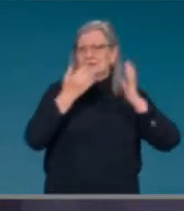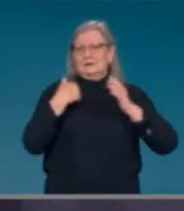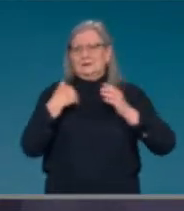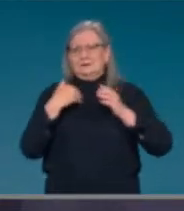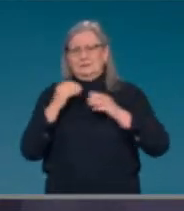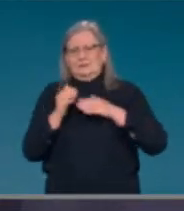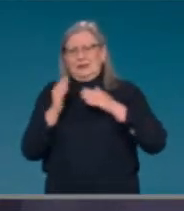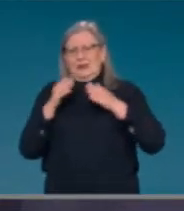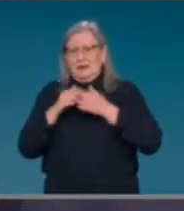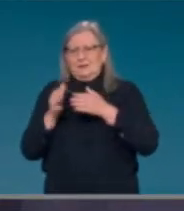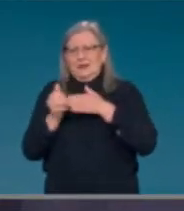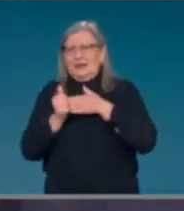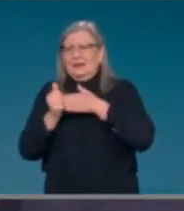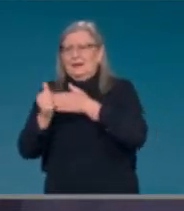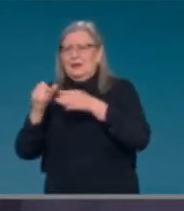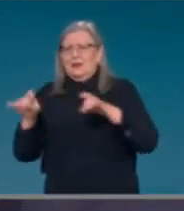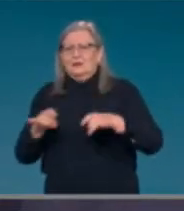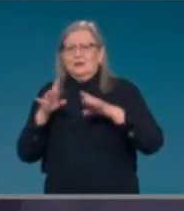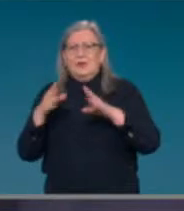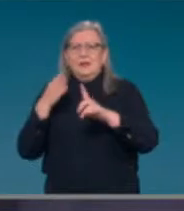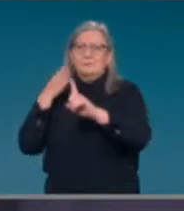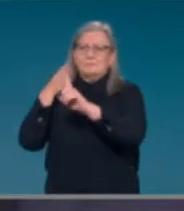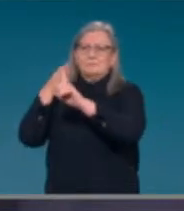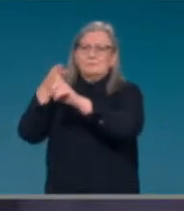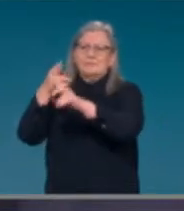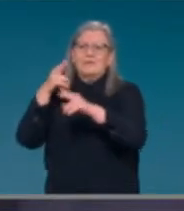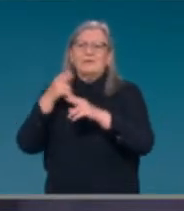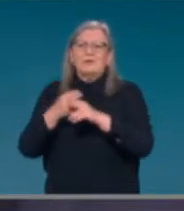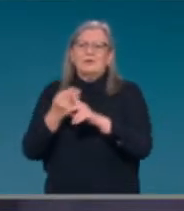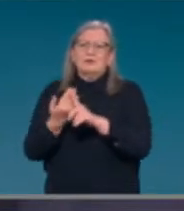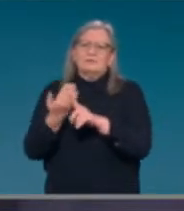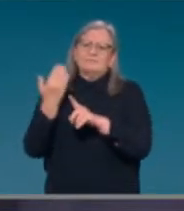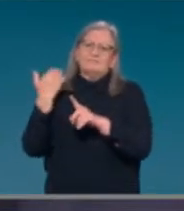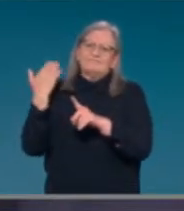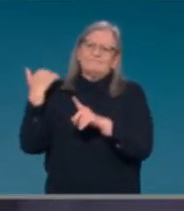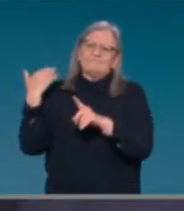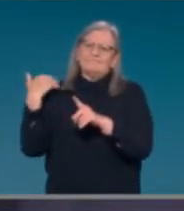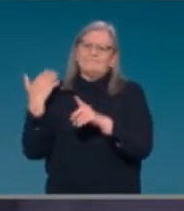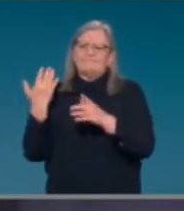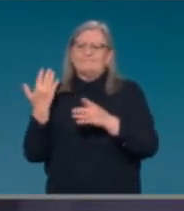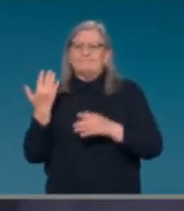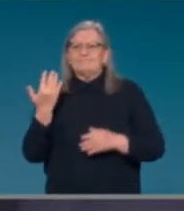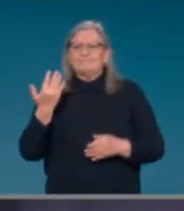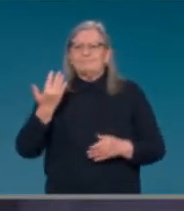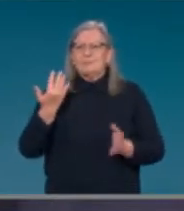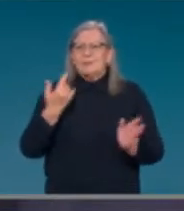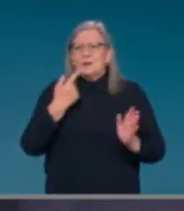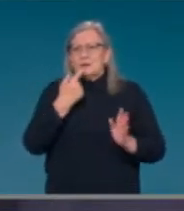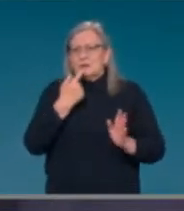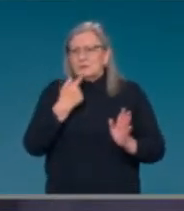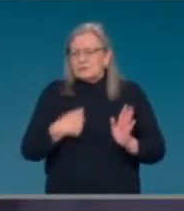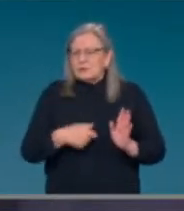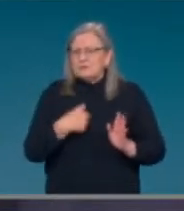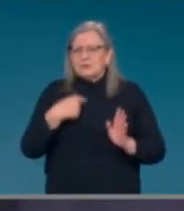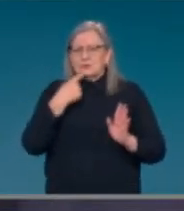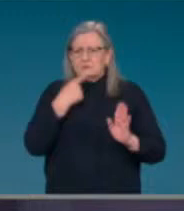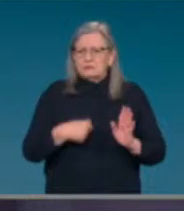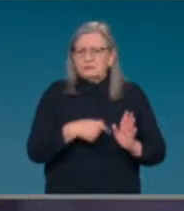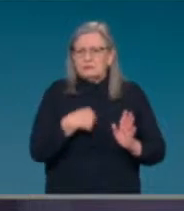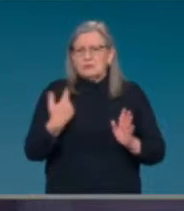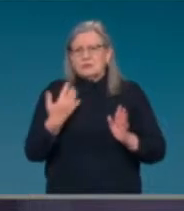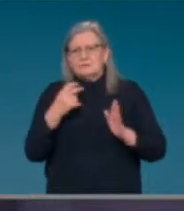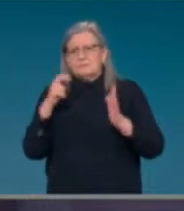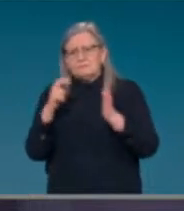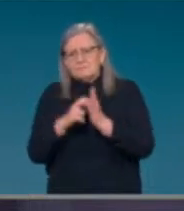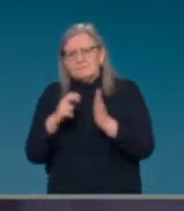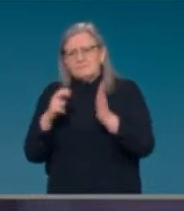previous – uh, for the – for the previous international pledging conference, the Paris conference. Um, so health was –